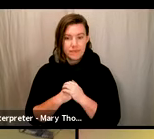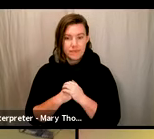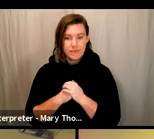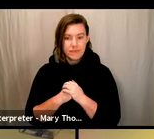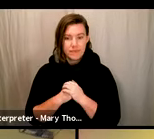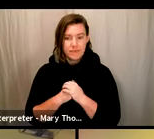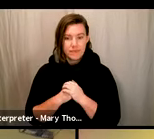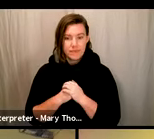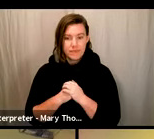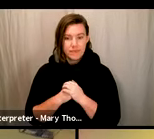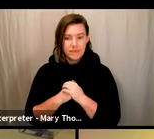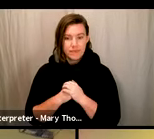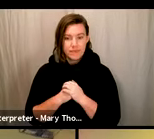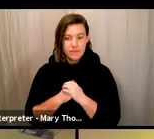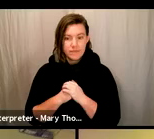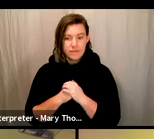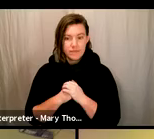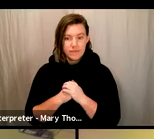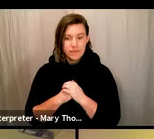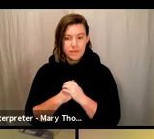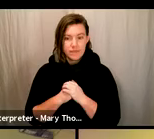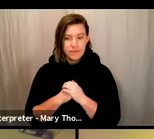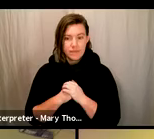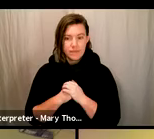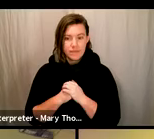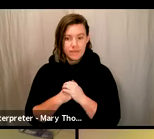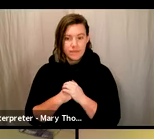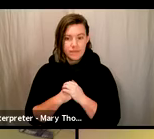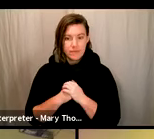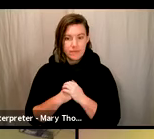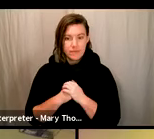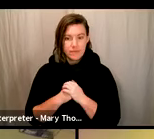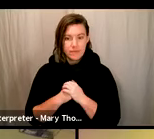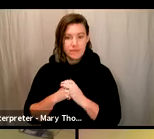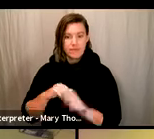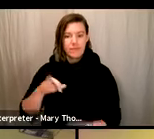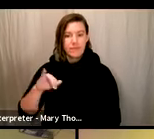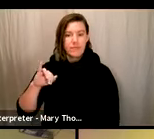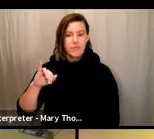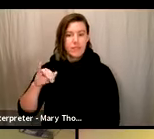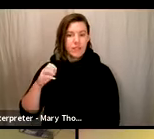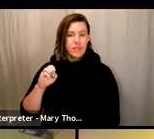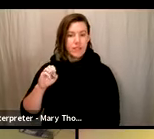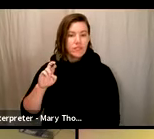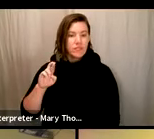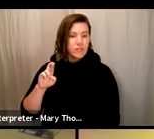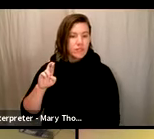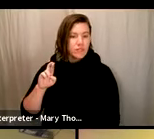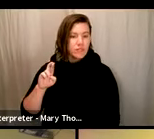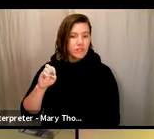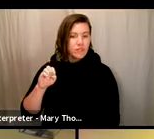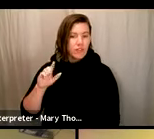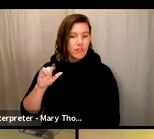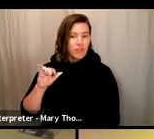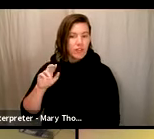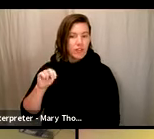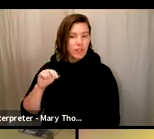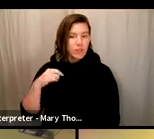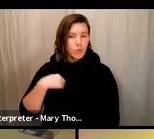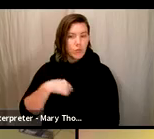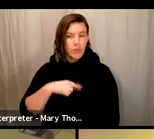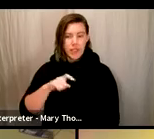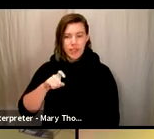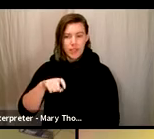I do. Gerilyn, shall we pause here